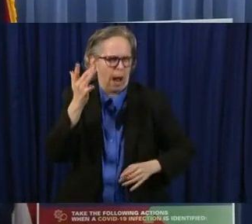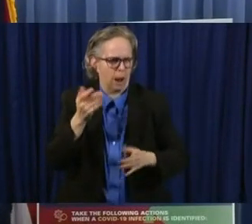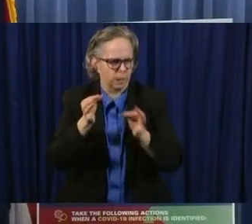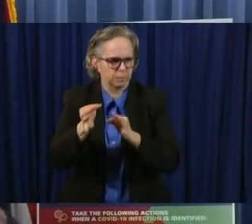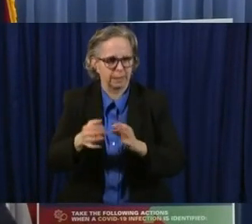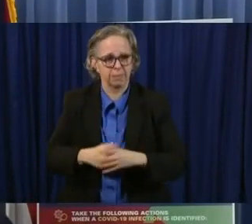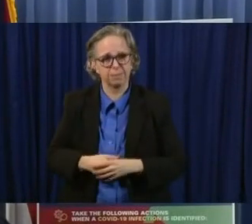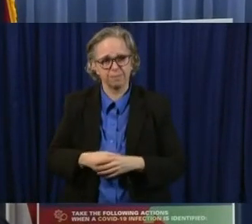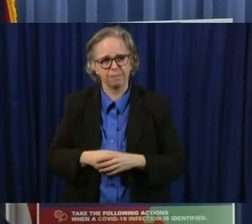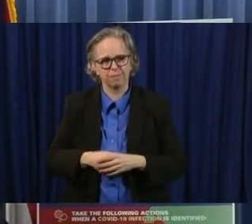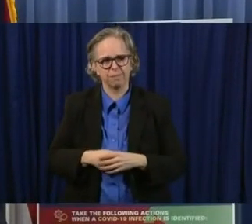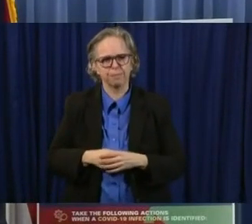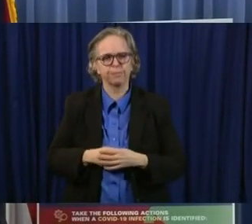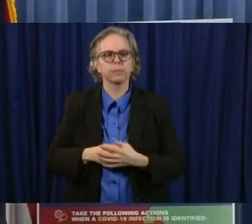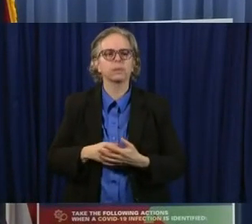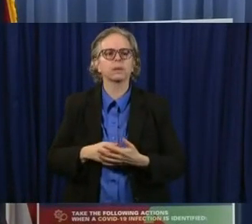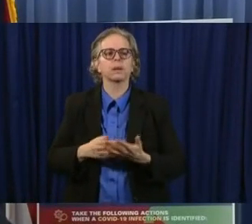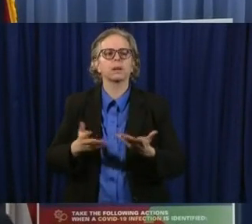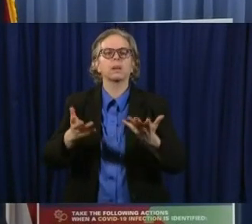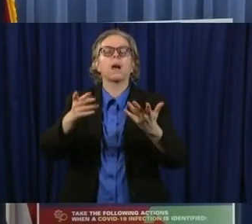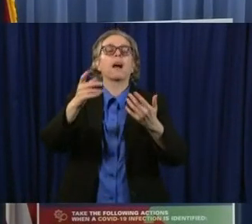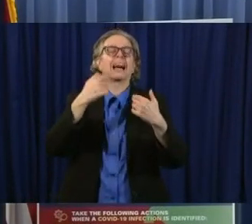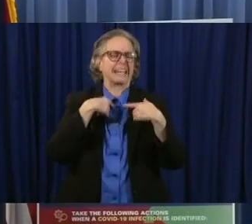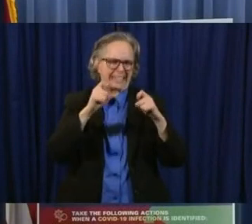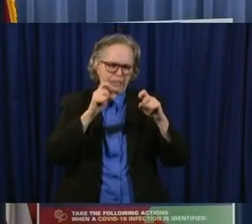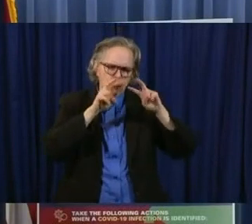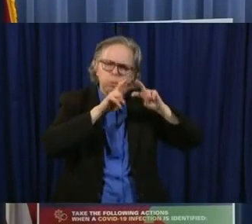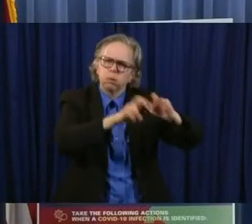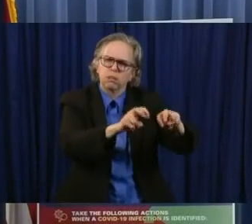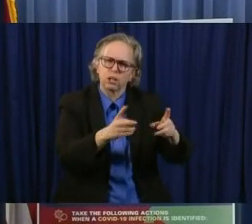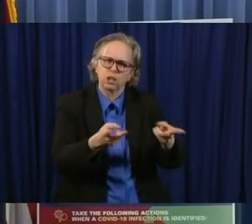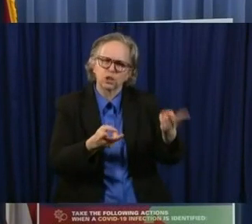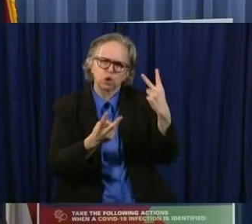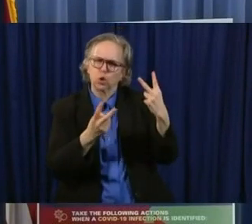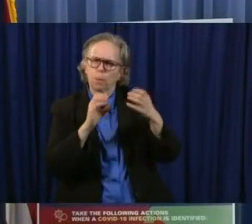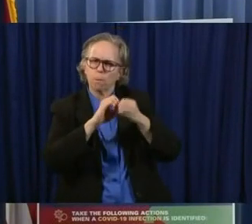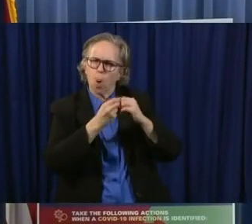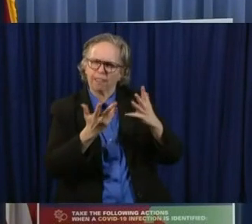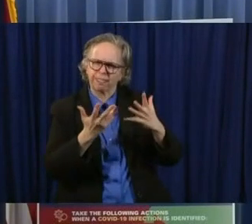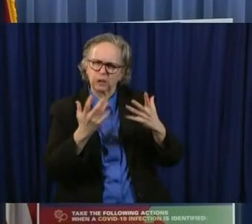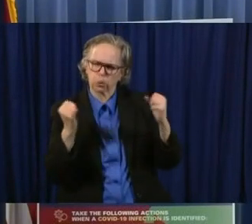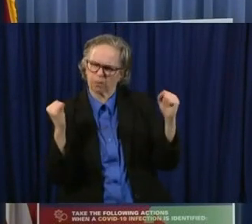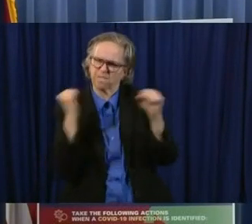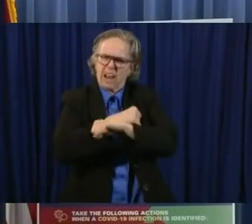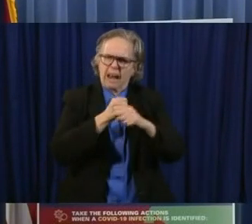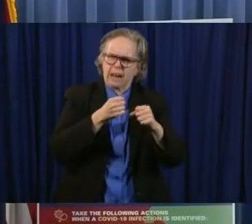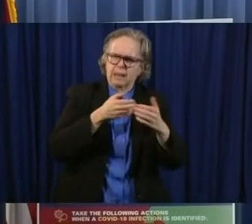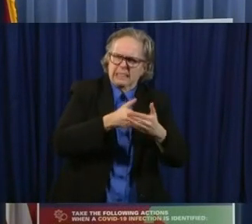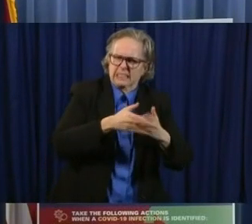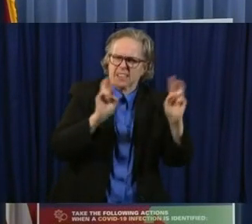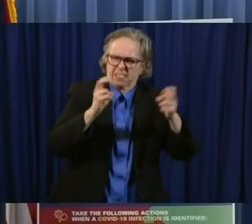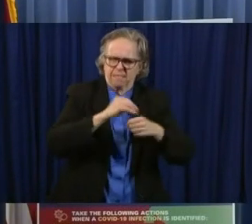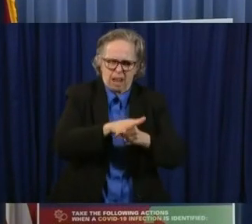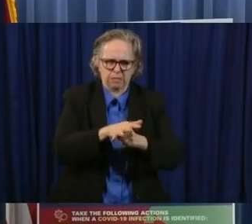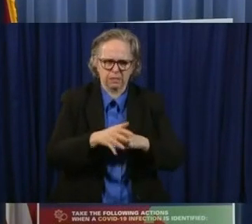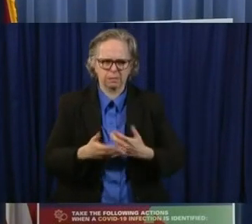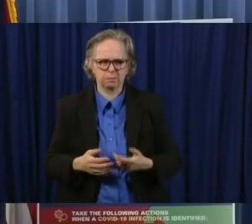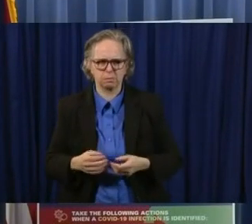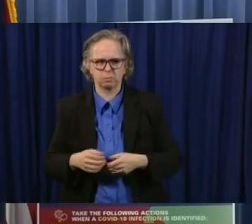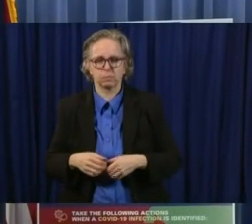besides what you have been doing. We need two additional things. We did to ramp up testing dramatically.